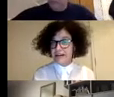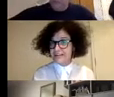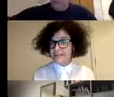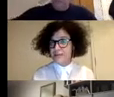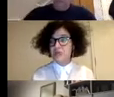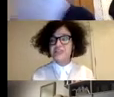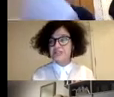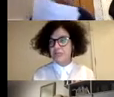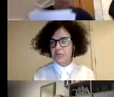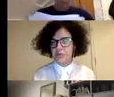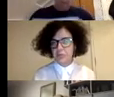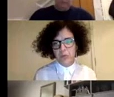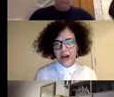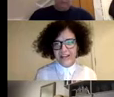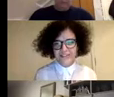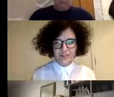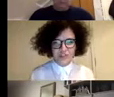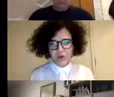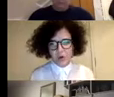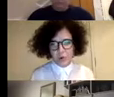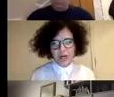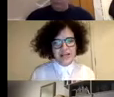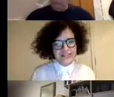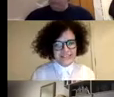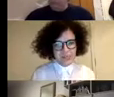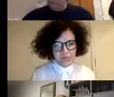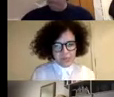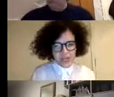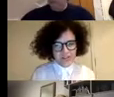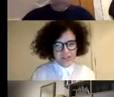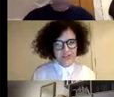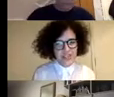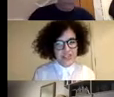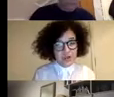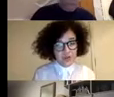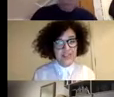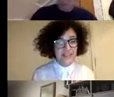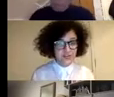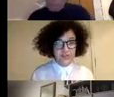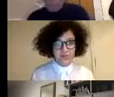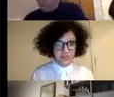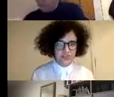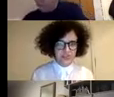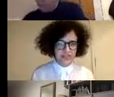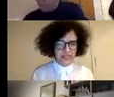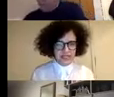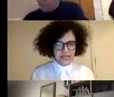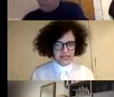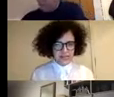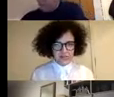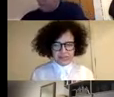But what is the problem? Why there is no disabled populations, including into the policy?